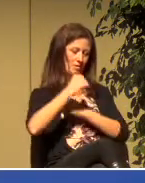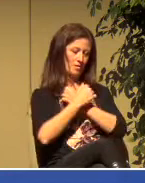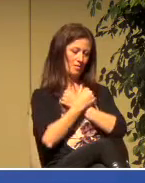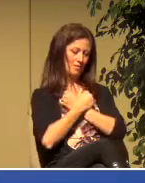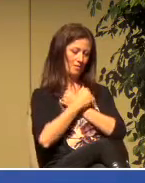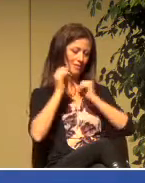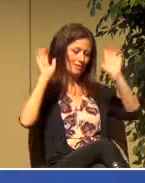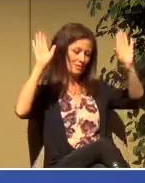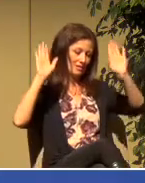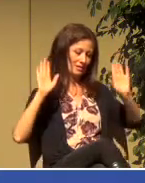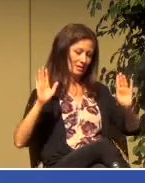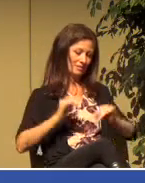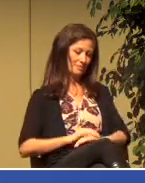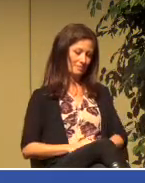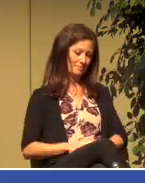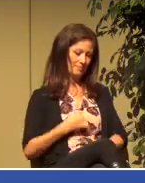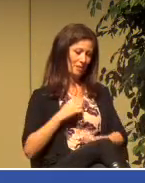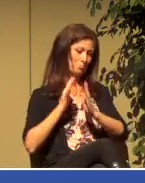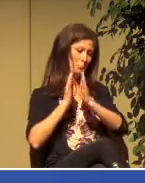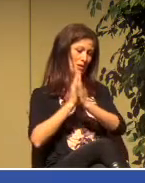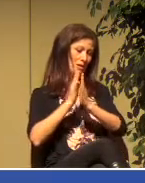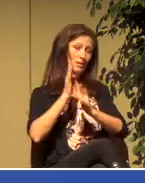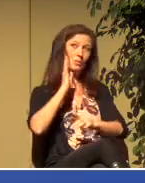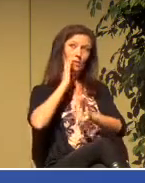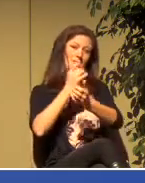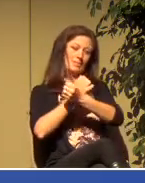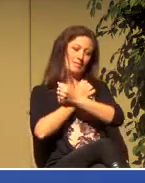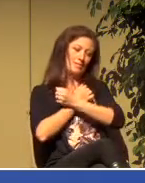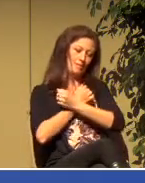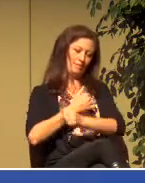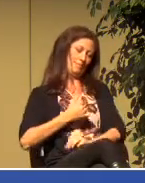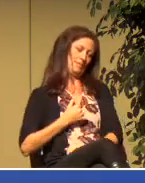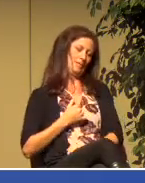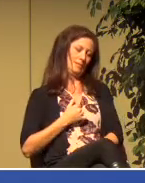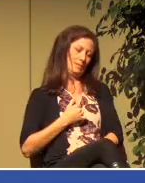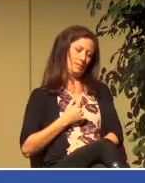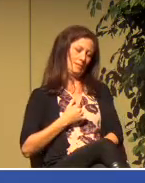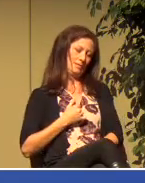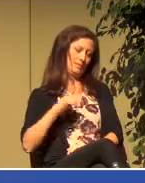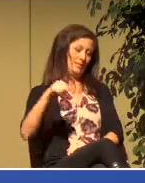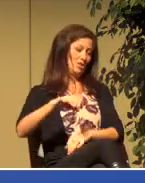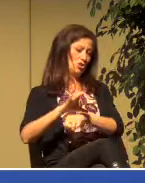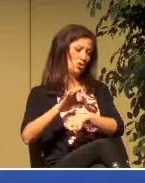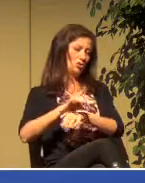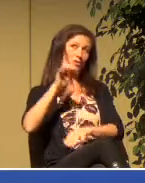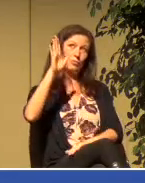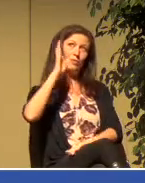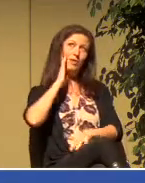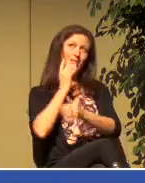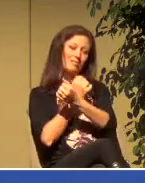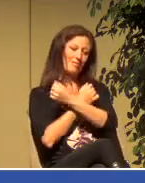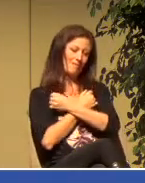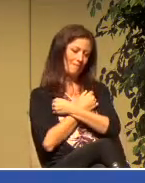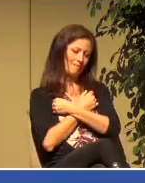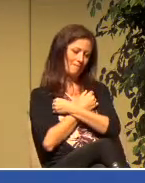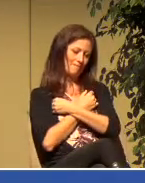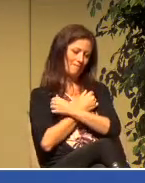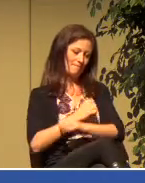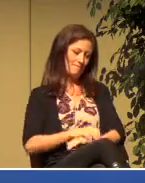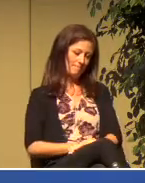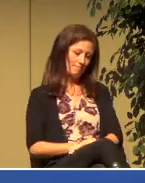love me I pray love us as a church and instill in us as a church